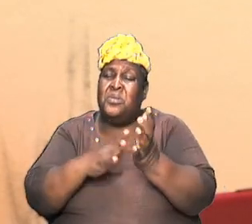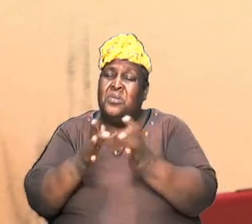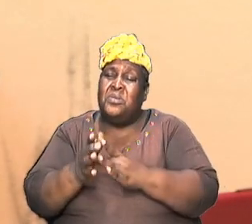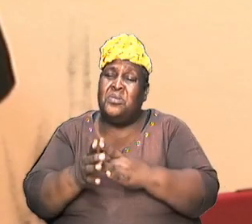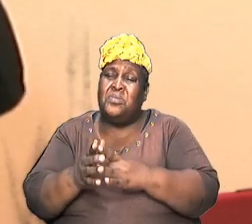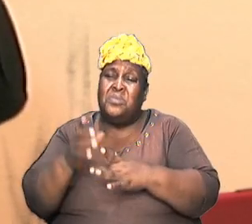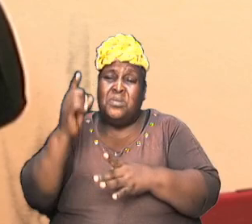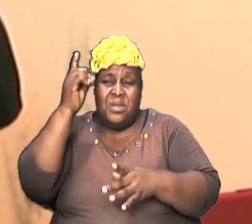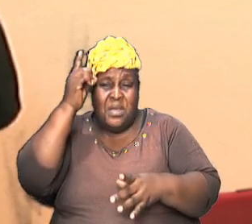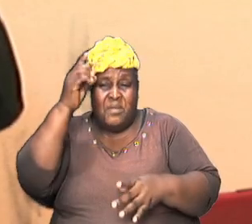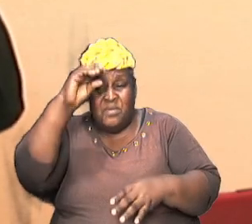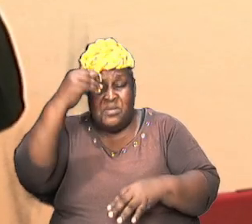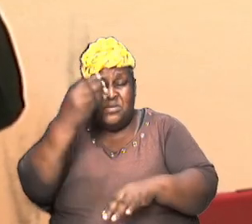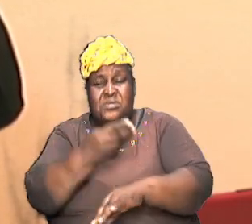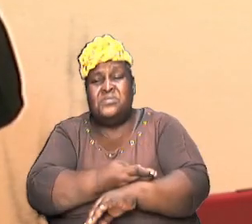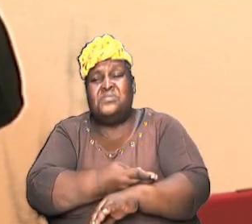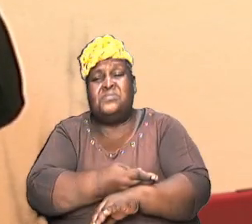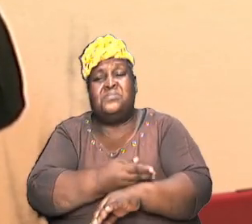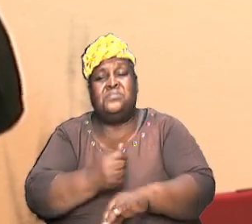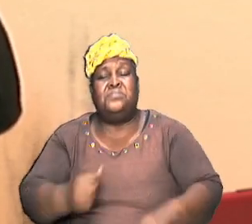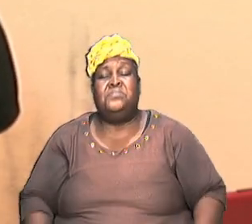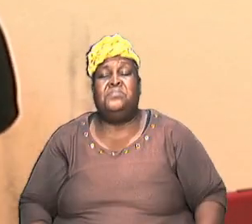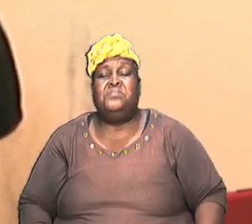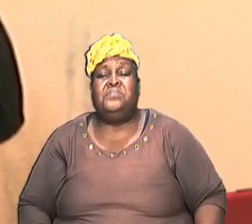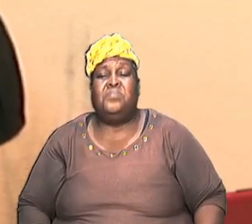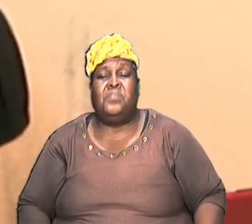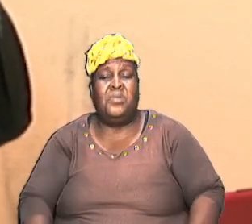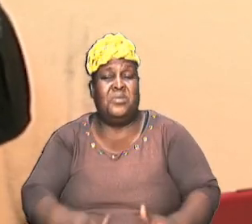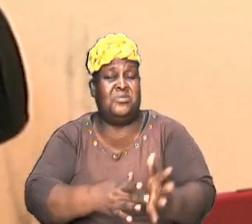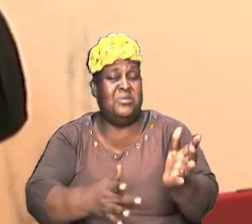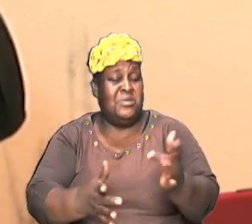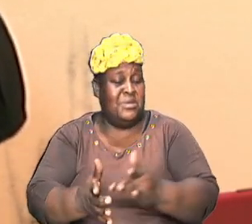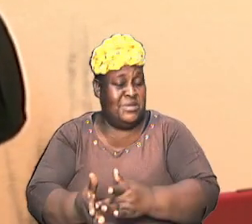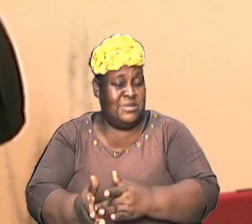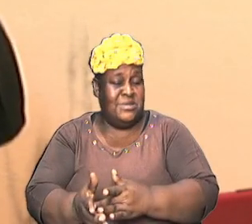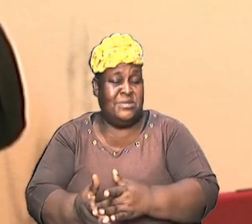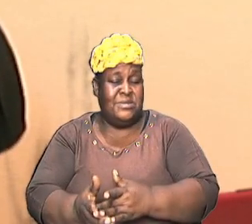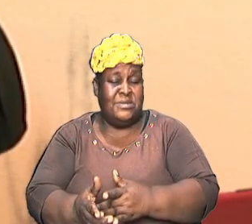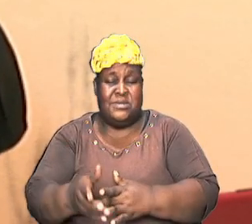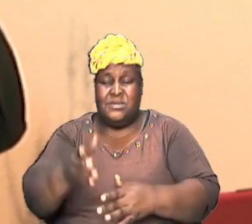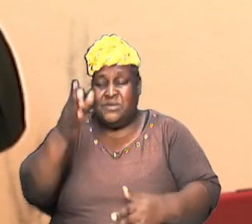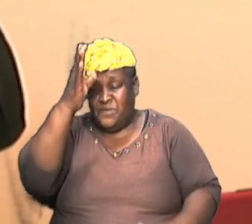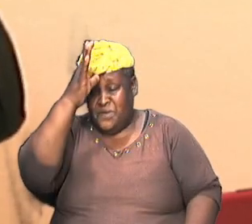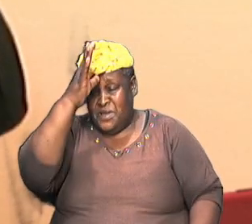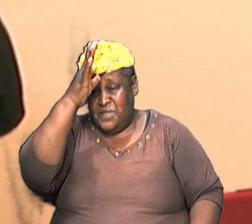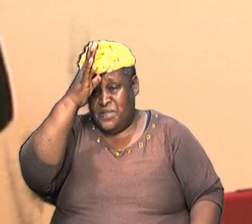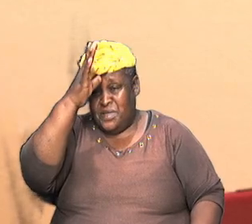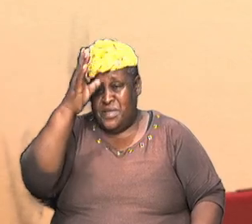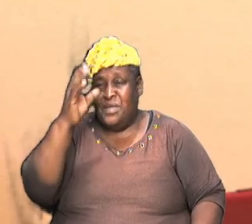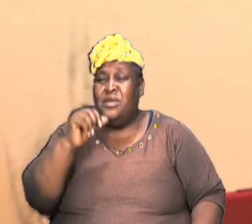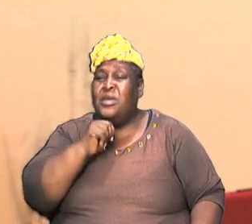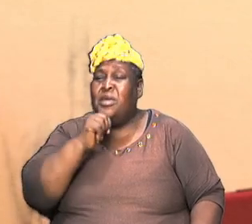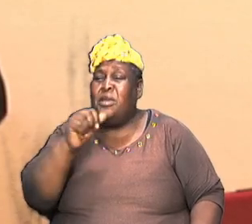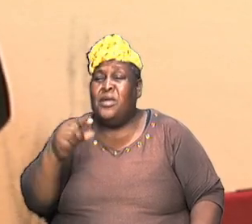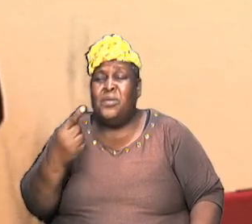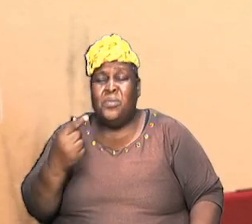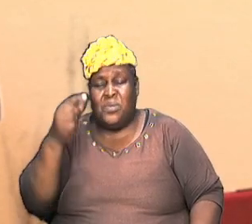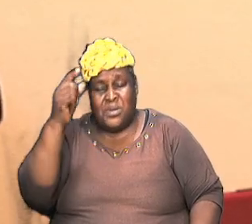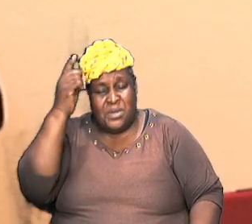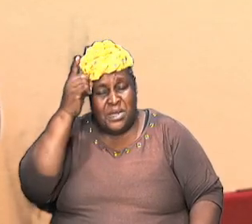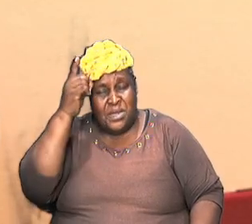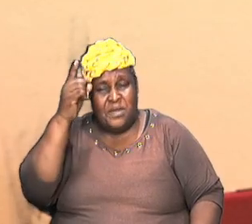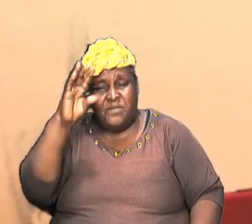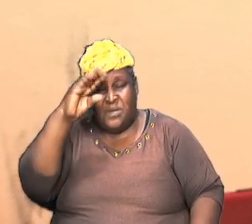way because he was a descendant of David but if Jesus is father then not only was he David's son